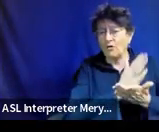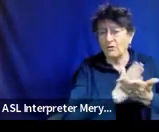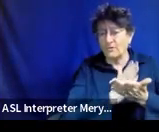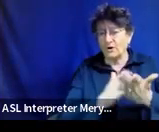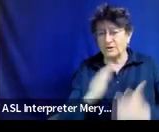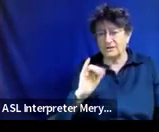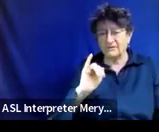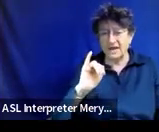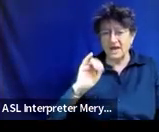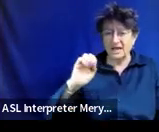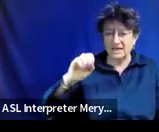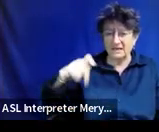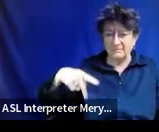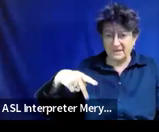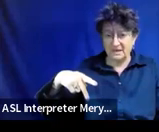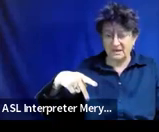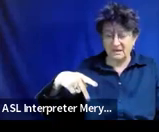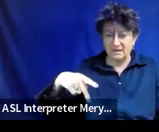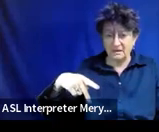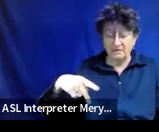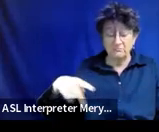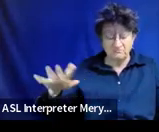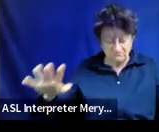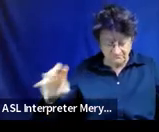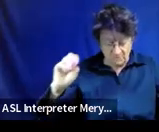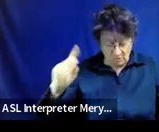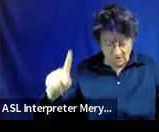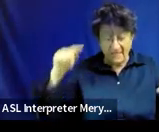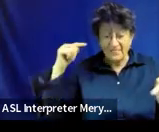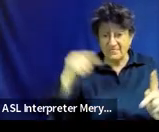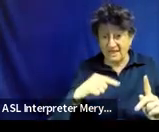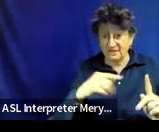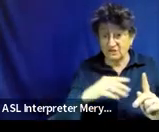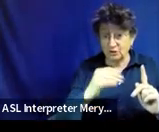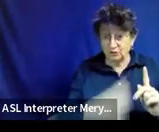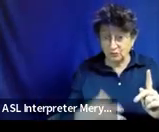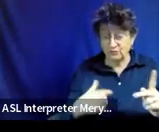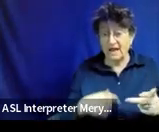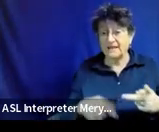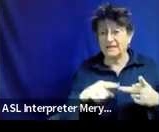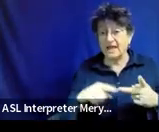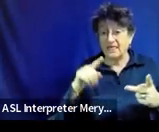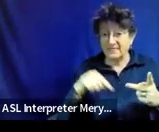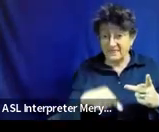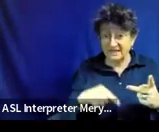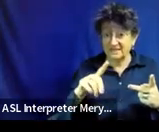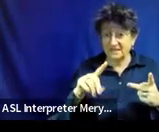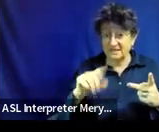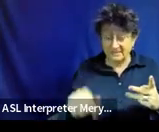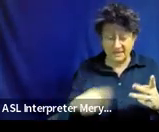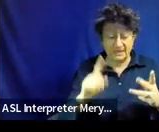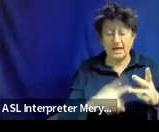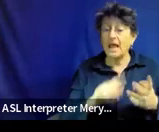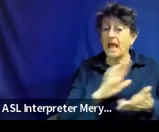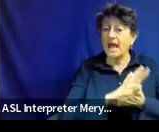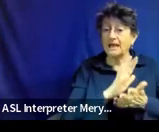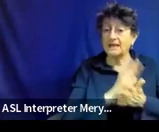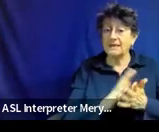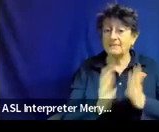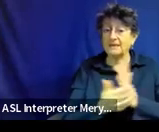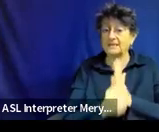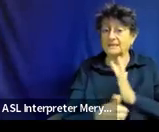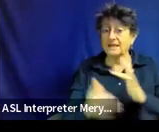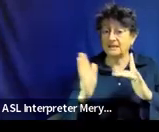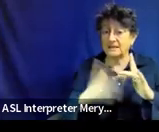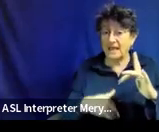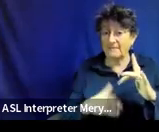okay, this student has this disability identification. They have these academic and functional skill gaps and needs. You